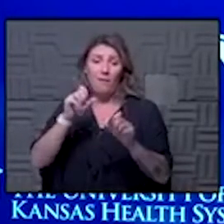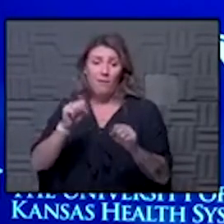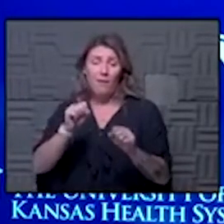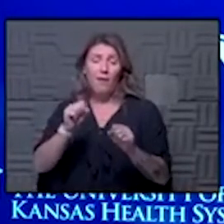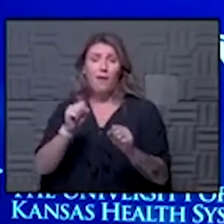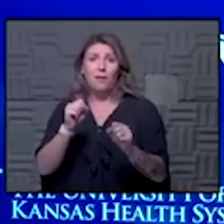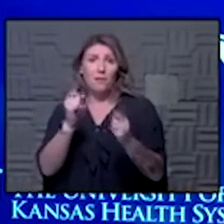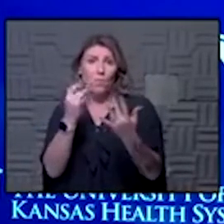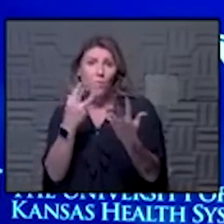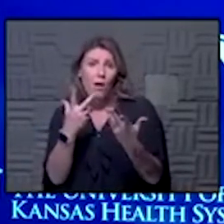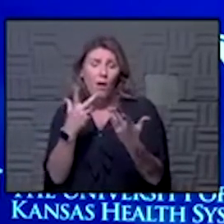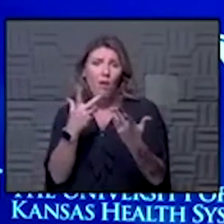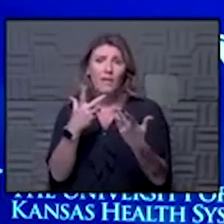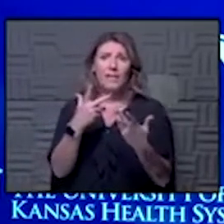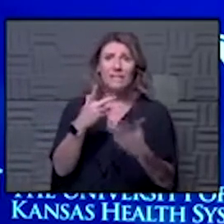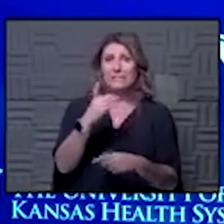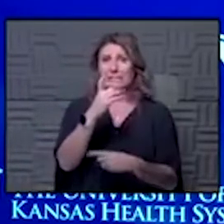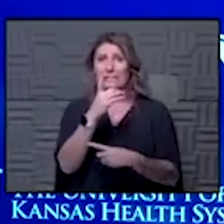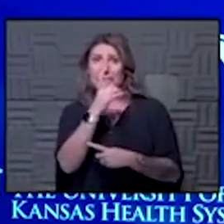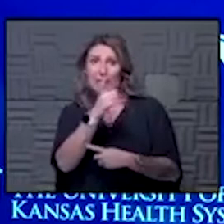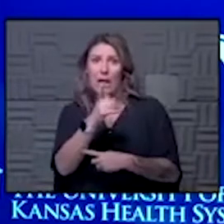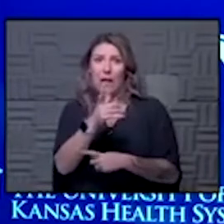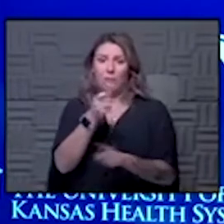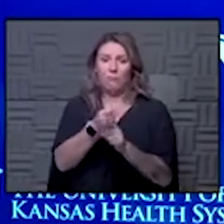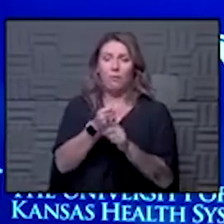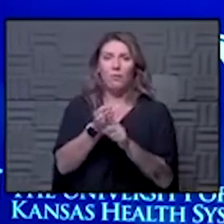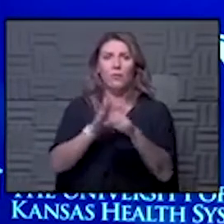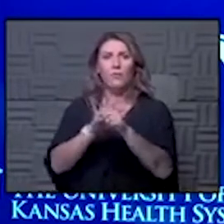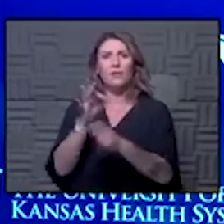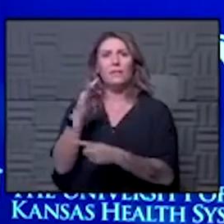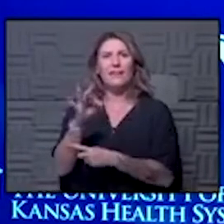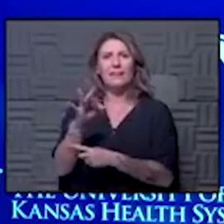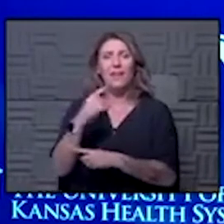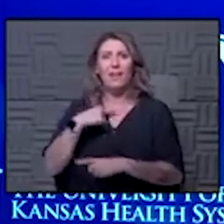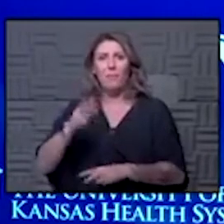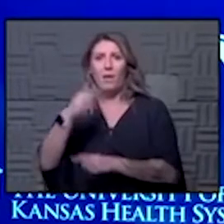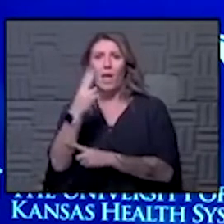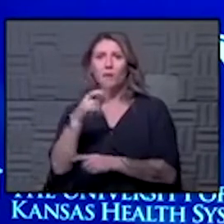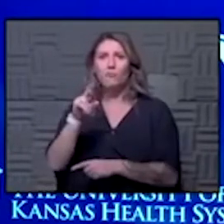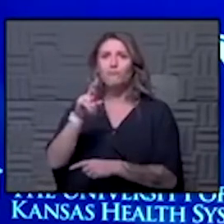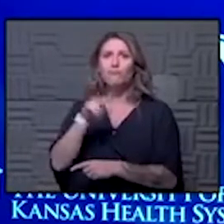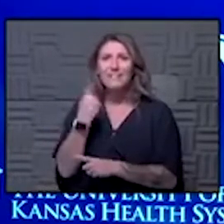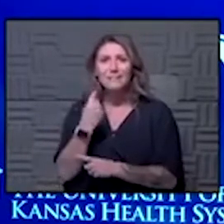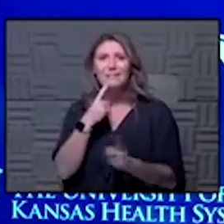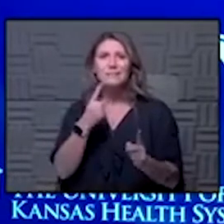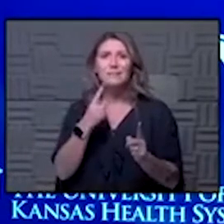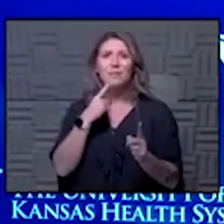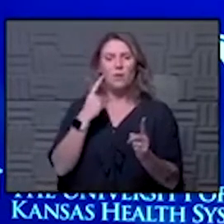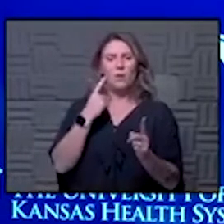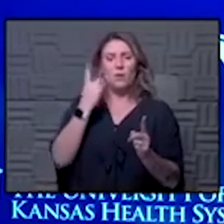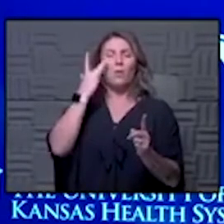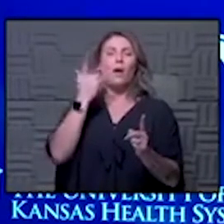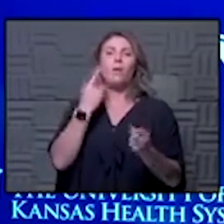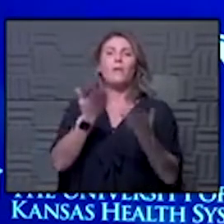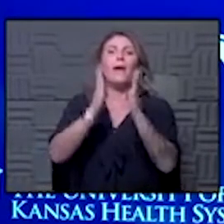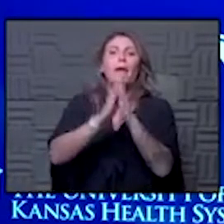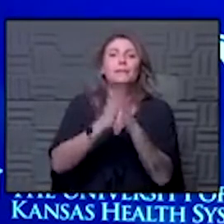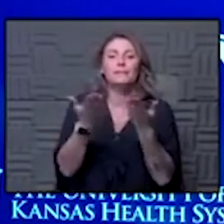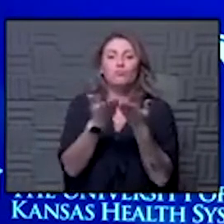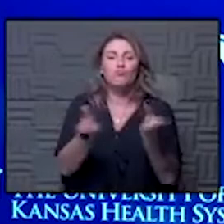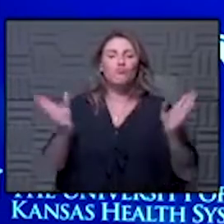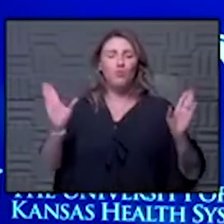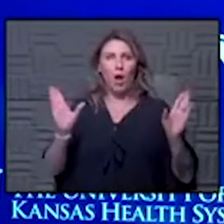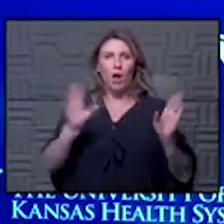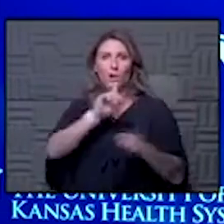me from getting COVID I'm a high-risk patient the reason I'm sharing her question is because I think it's a broader question in there